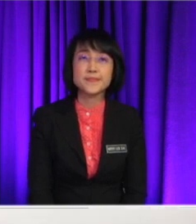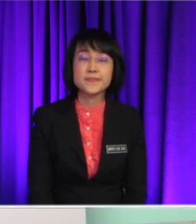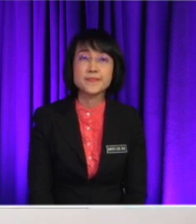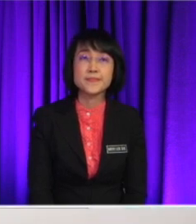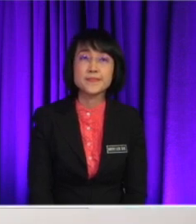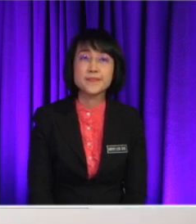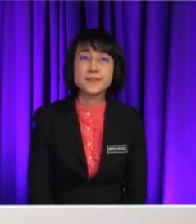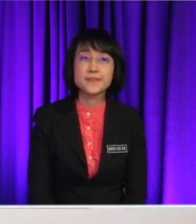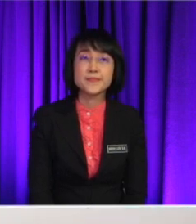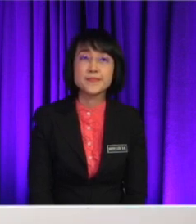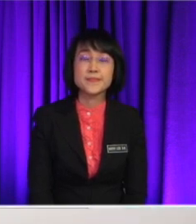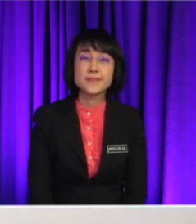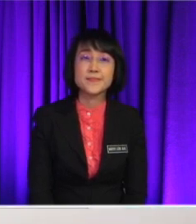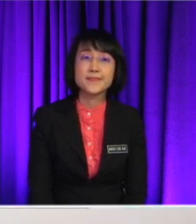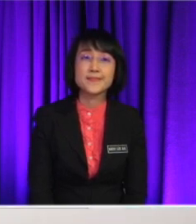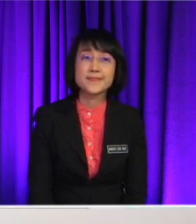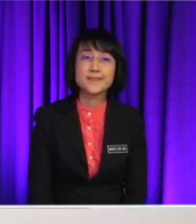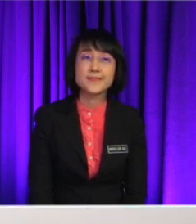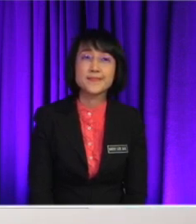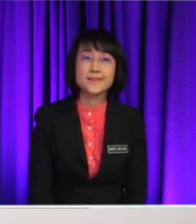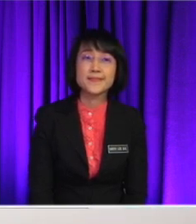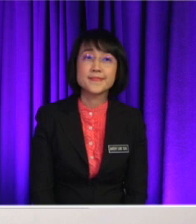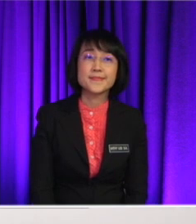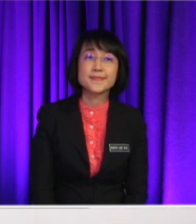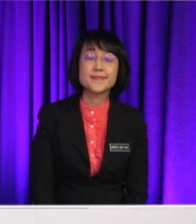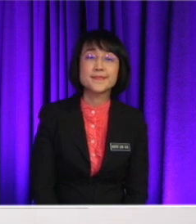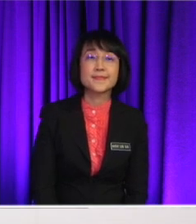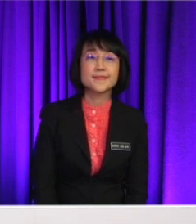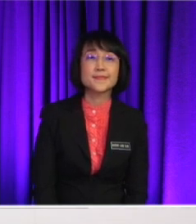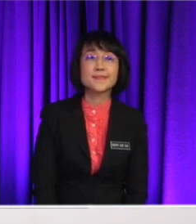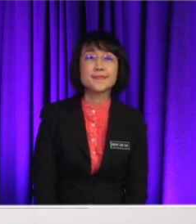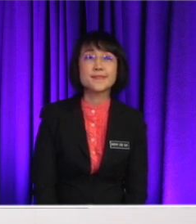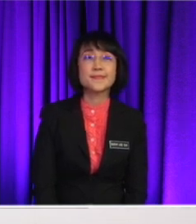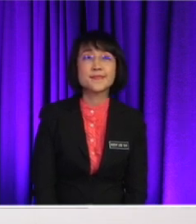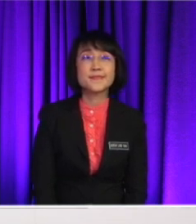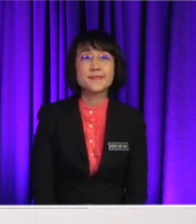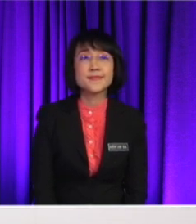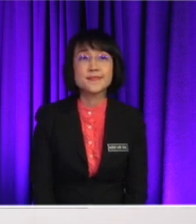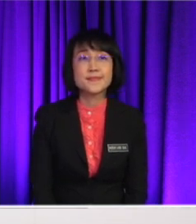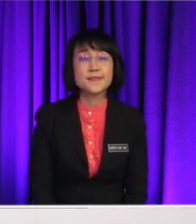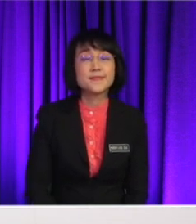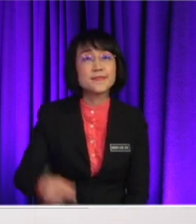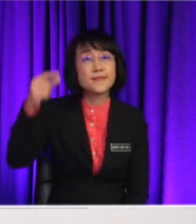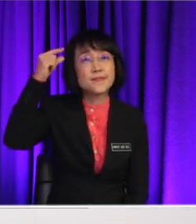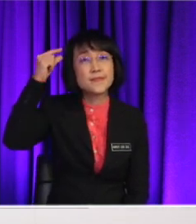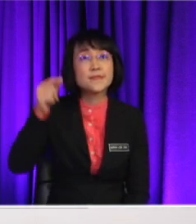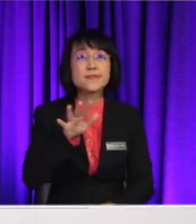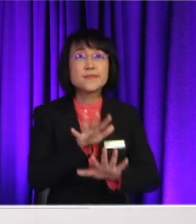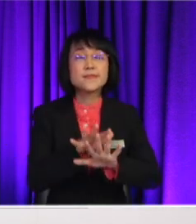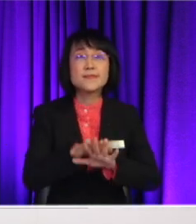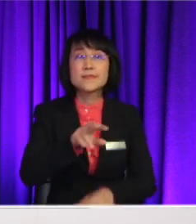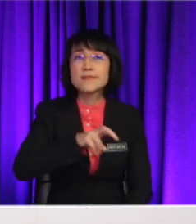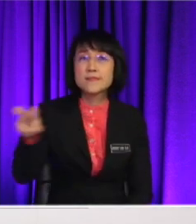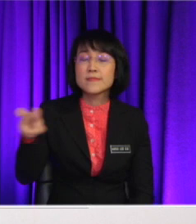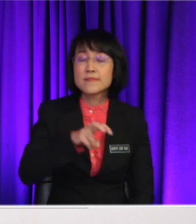about another pupils who would like to try? Gien Long, okay What else? There are many vehicles and people at the